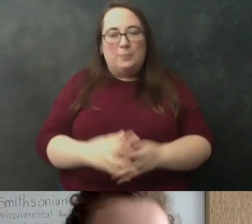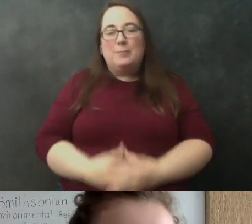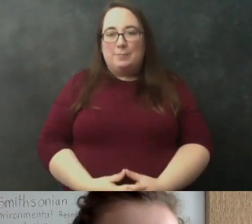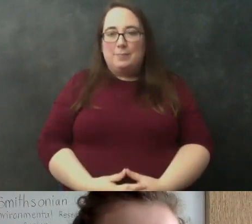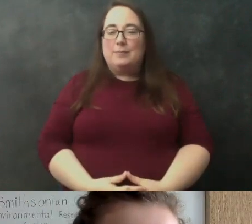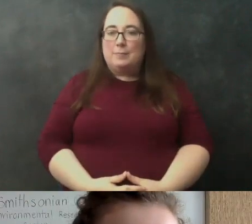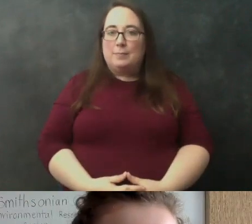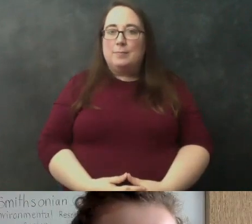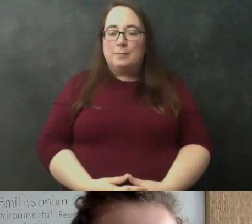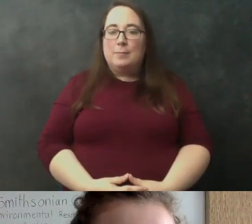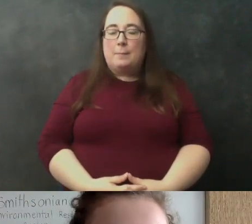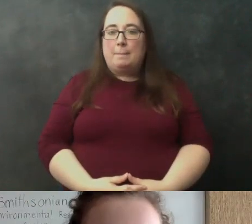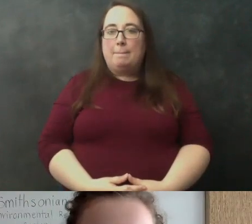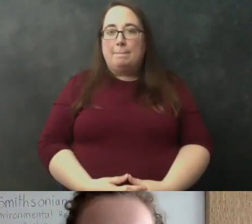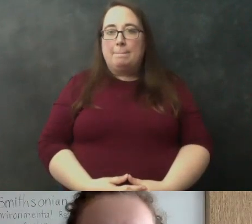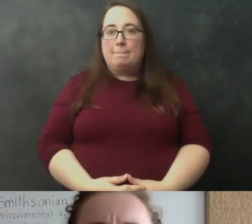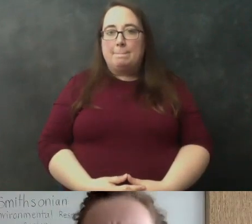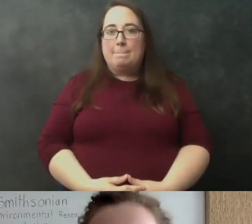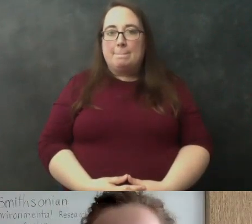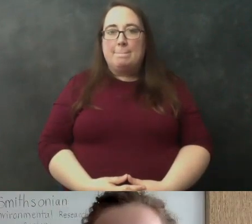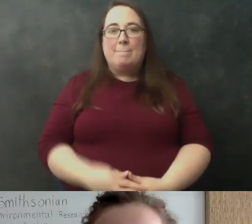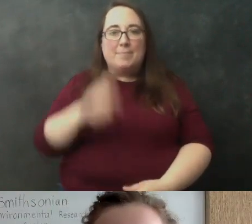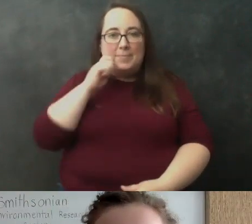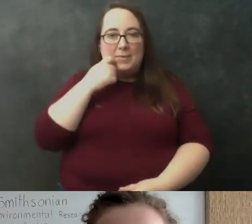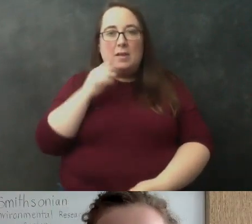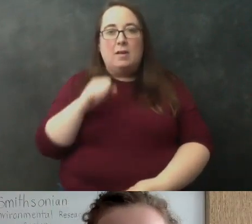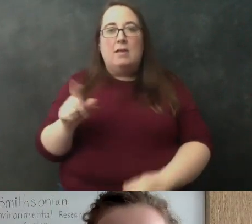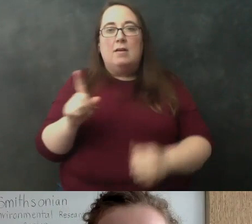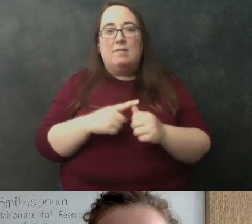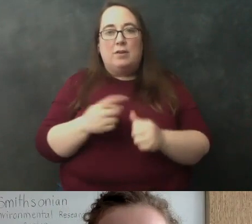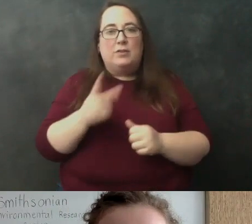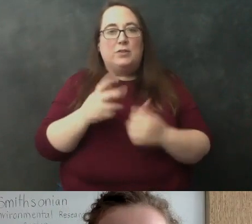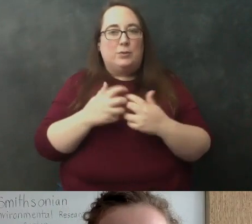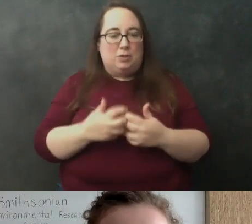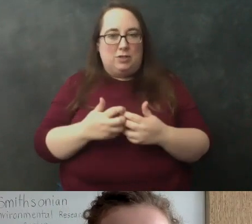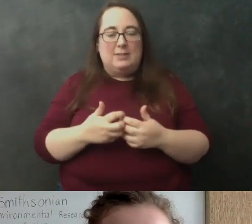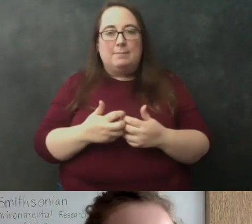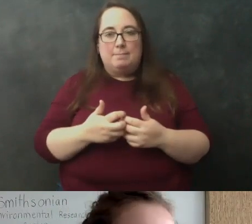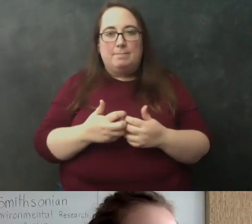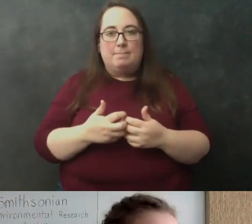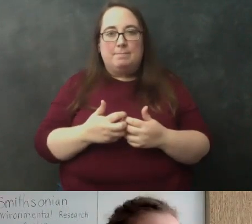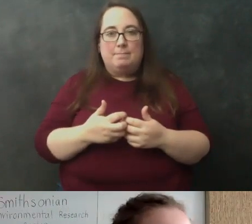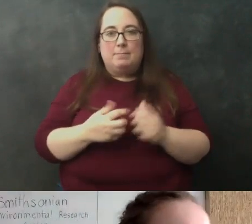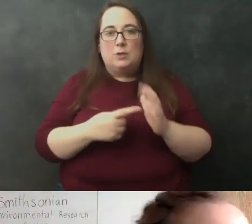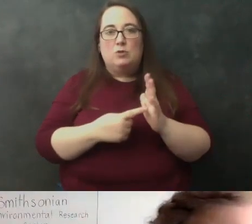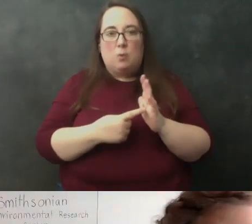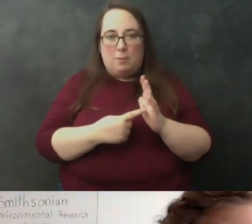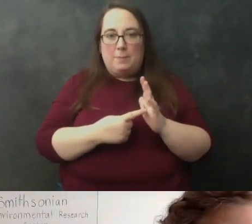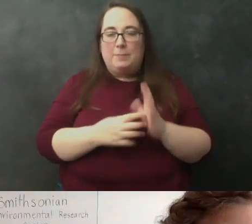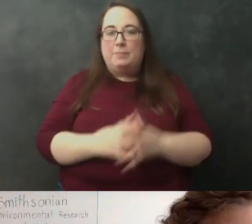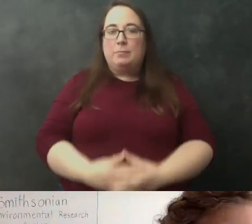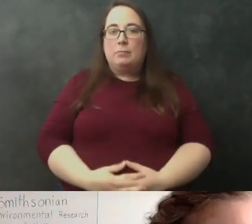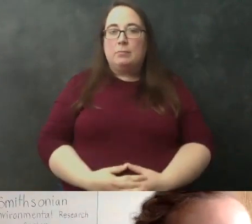oh that's very cool so the first two machines that you uh you showed us those